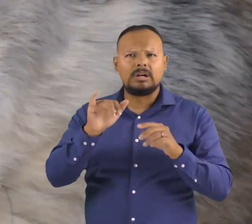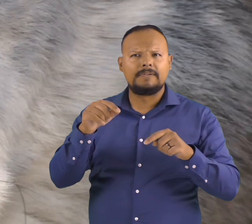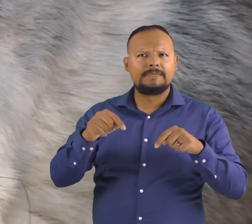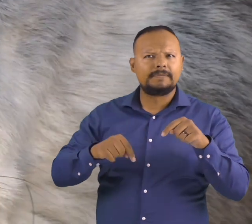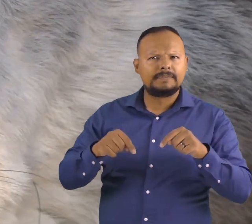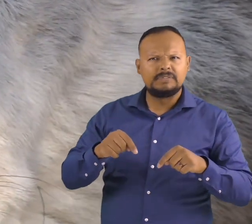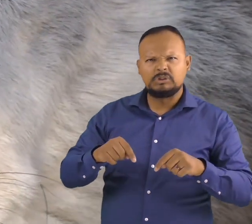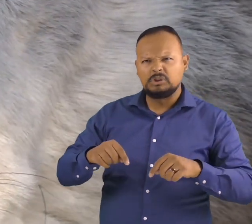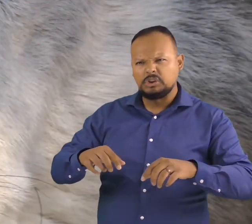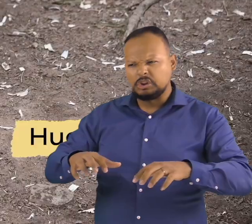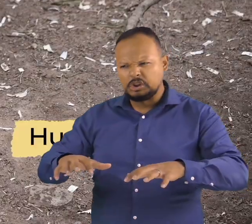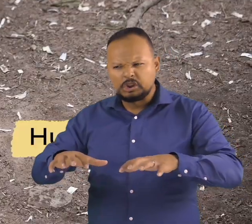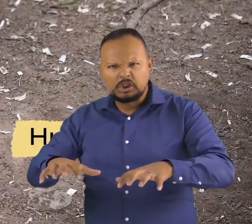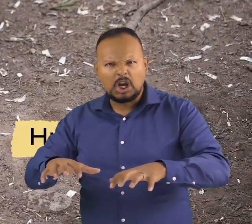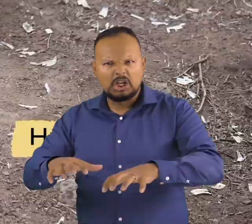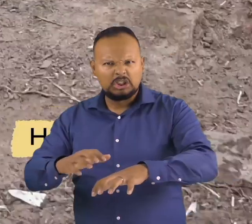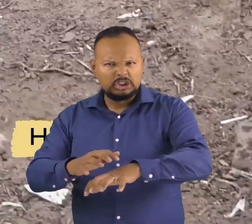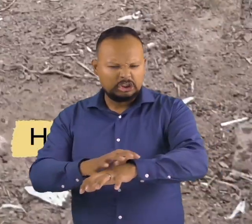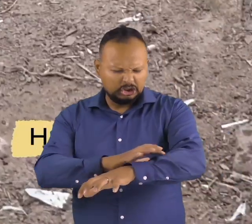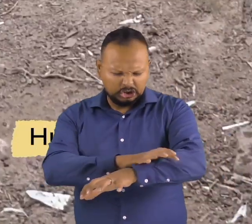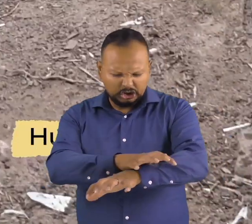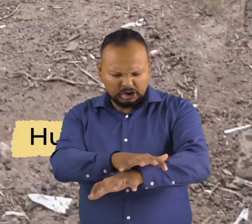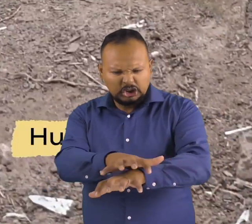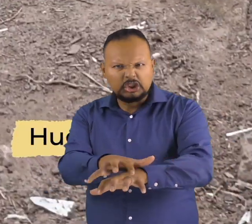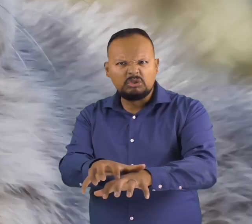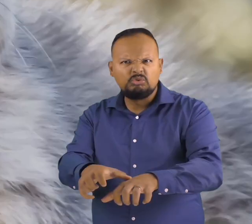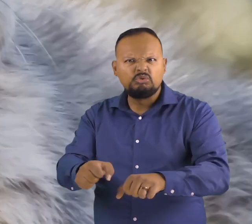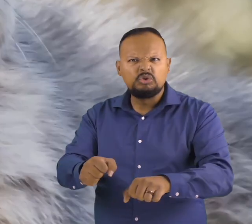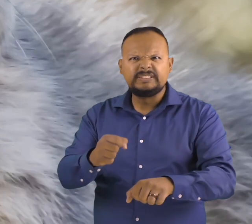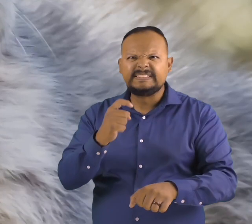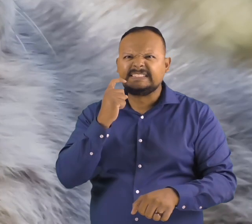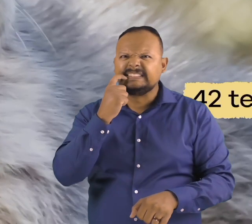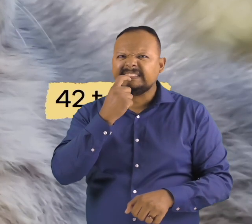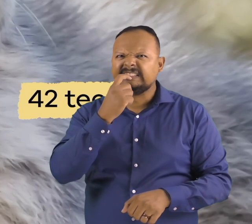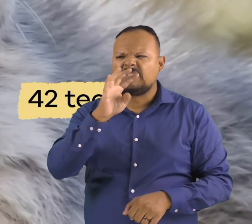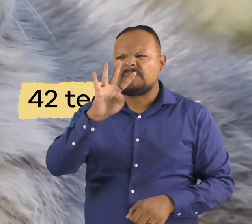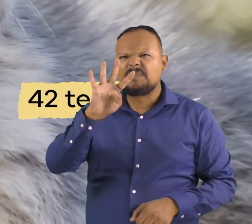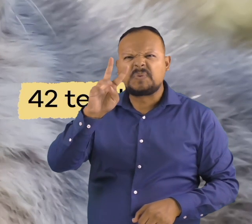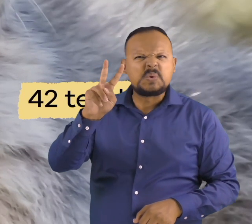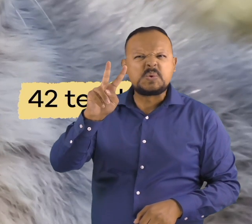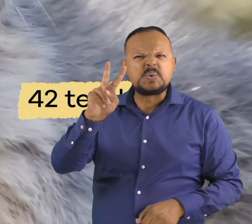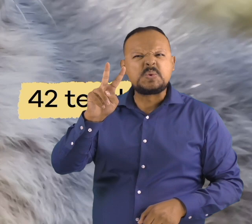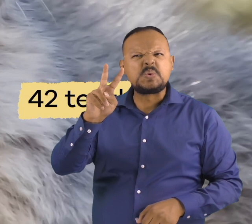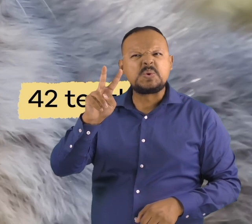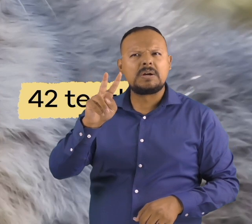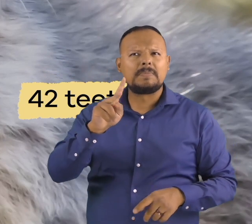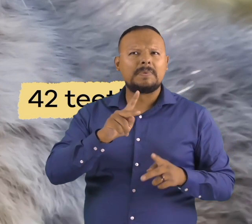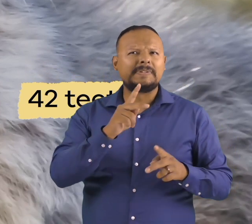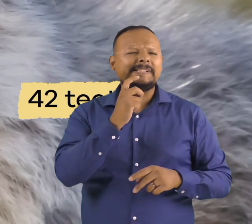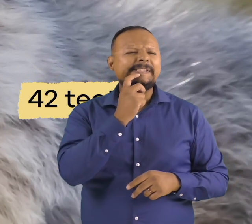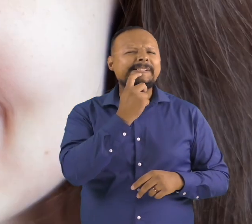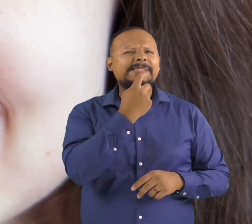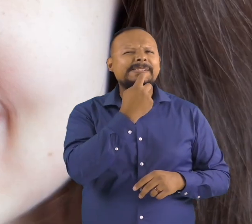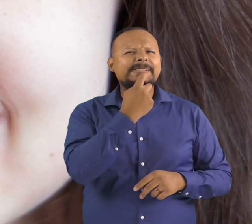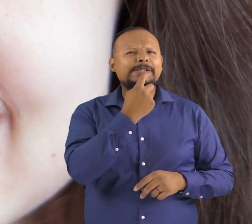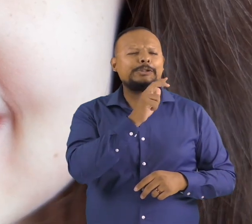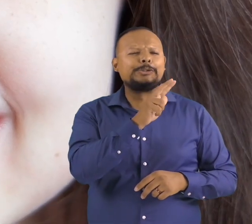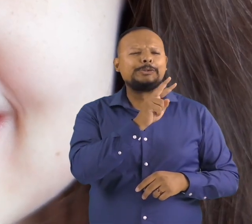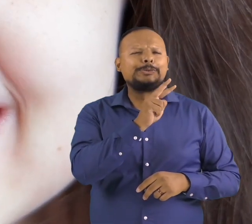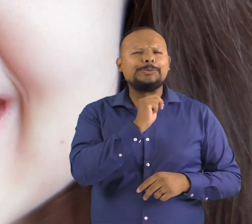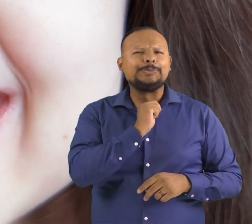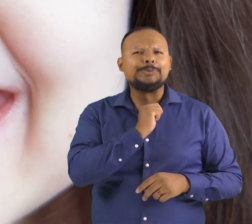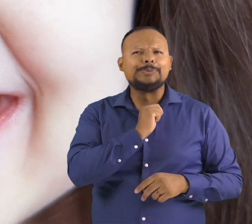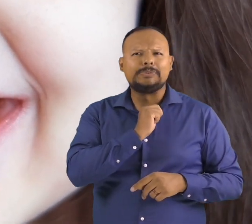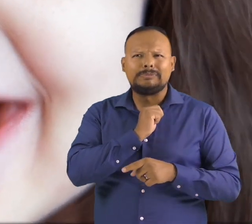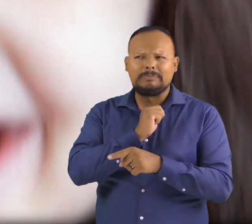In addition, they have huge feet and a total of 42 teeth. That's 10 more than